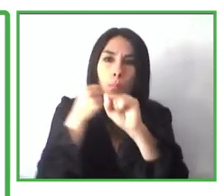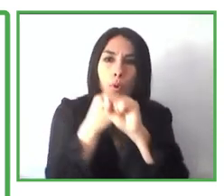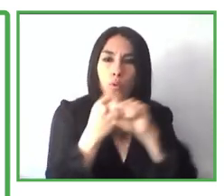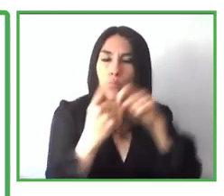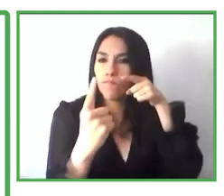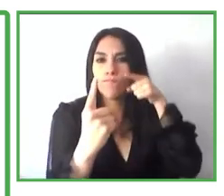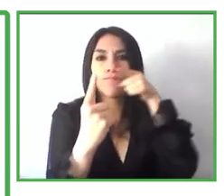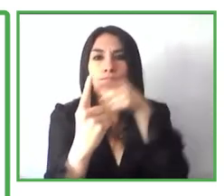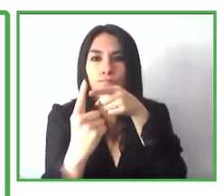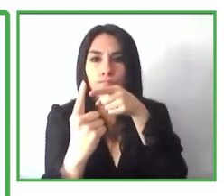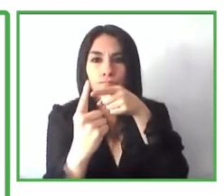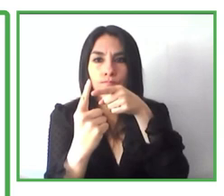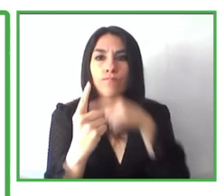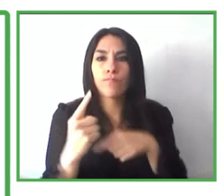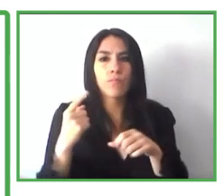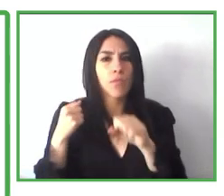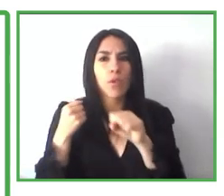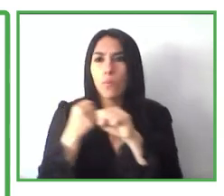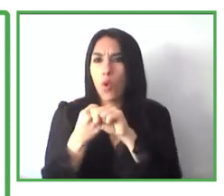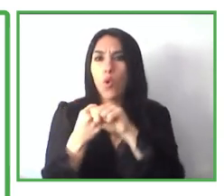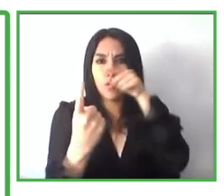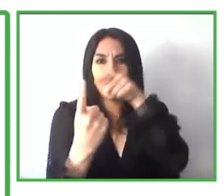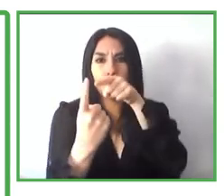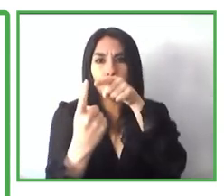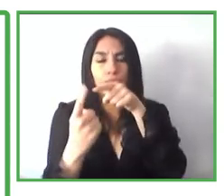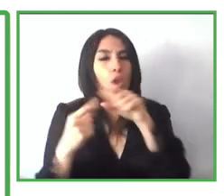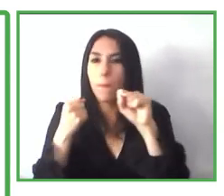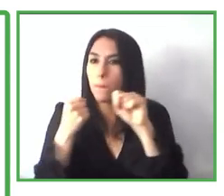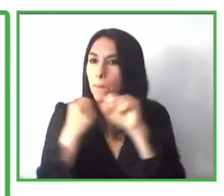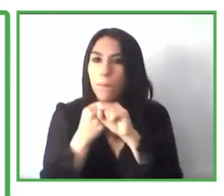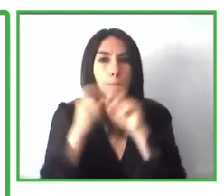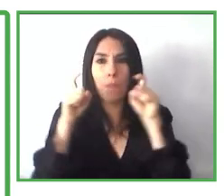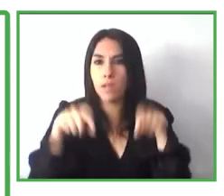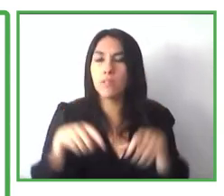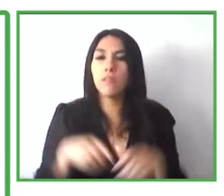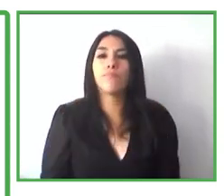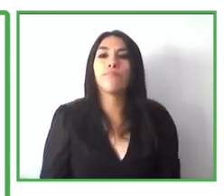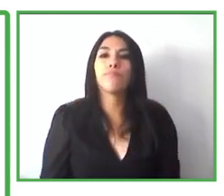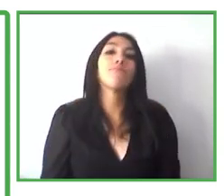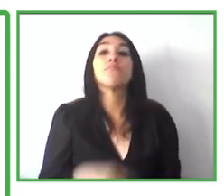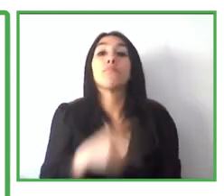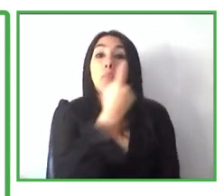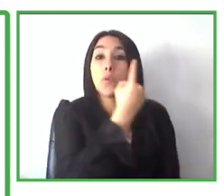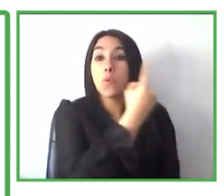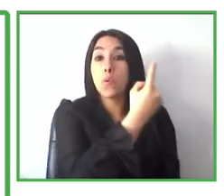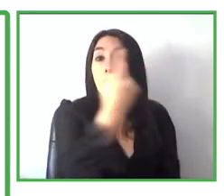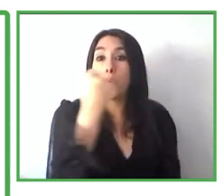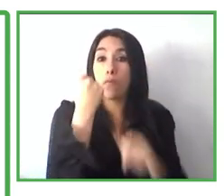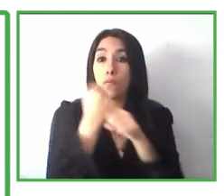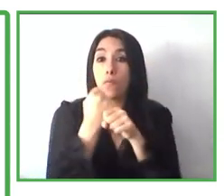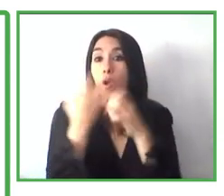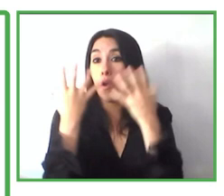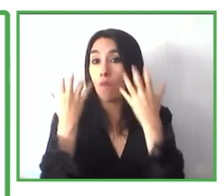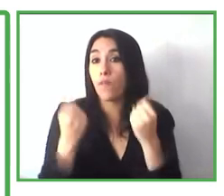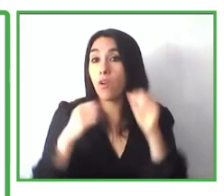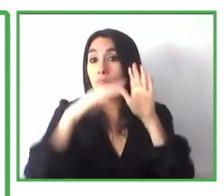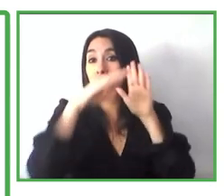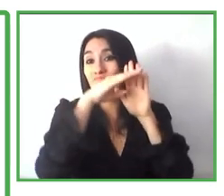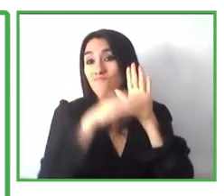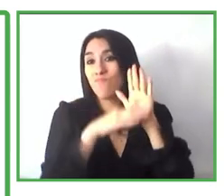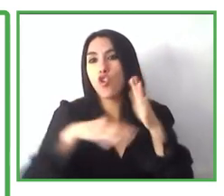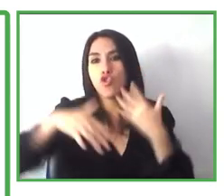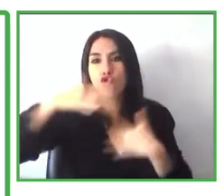in their learning instead of us teaching them. And of course, in each job positions, there are rules and